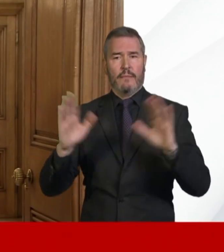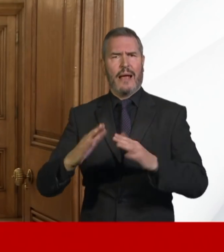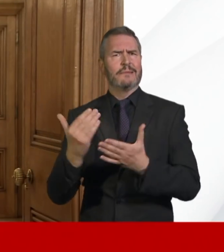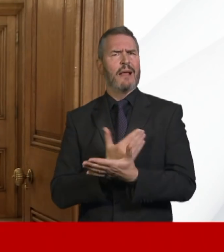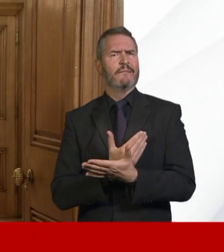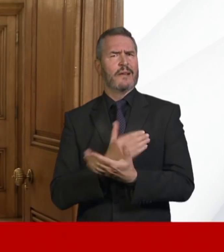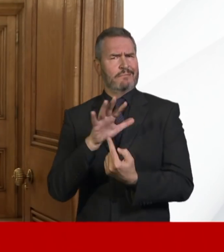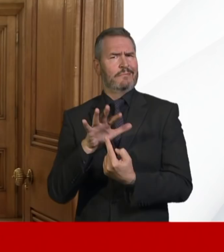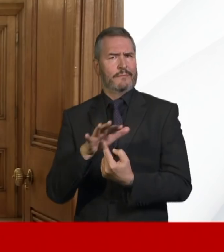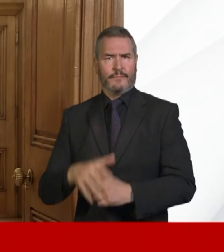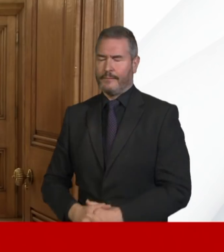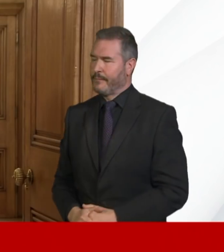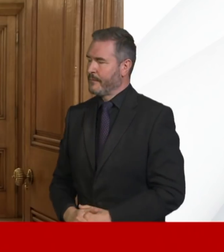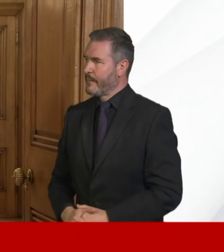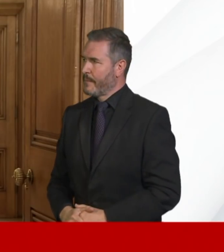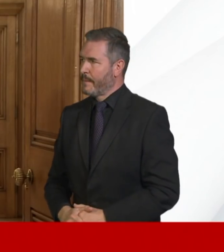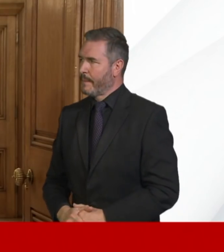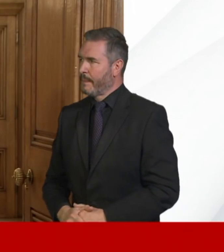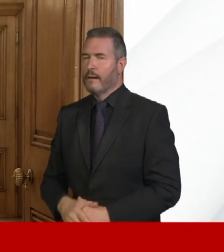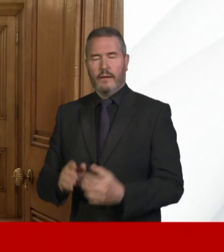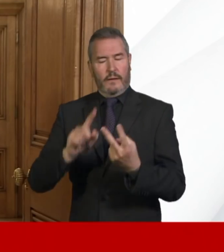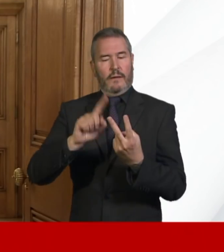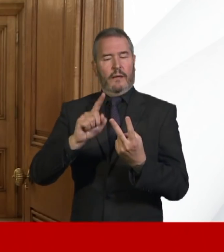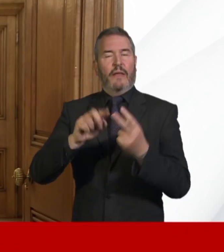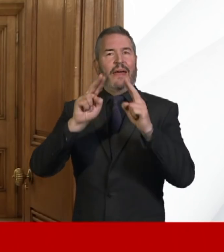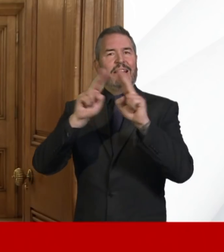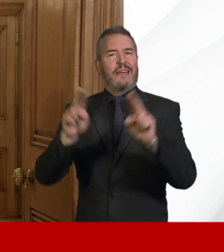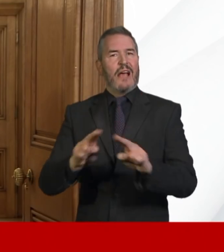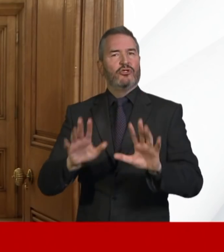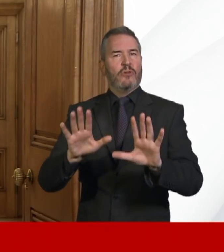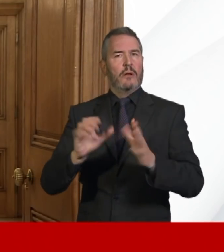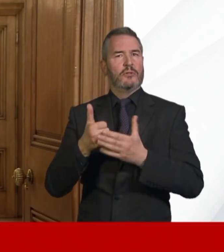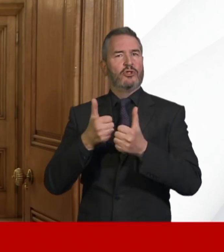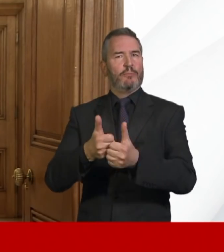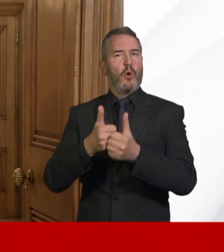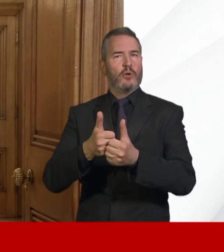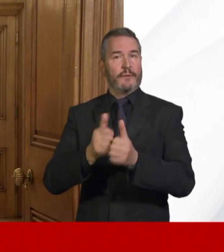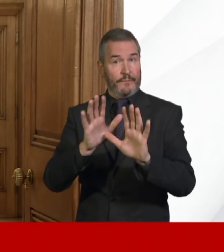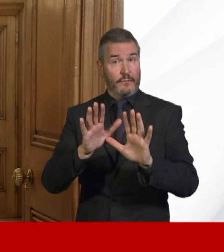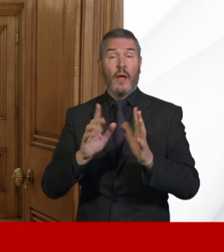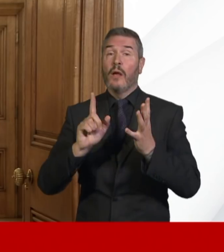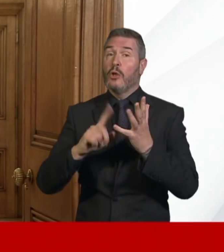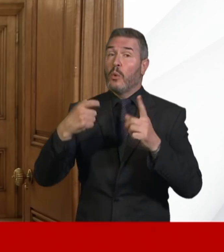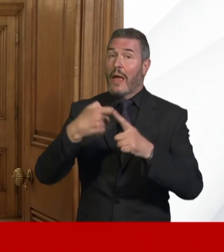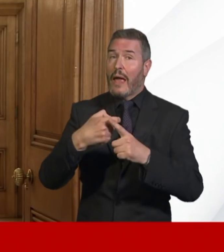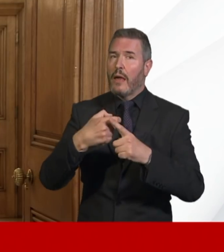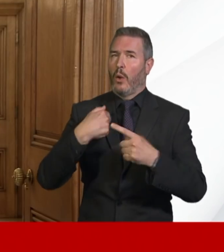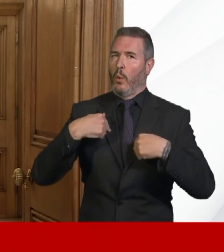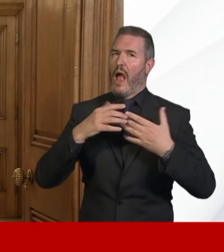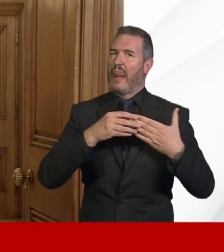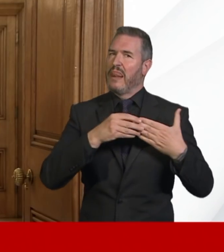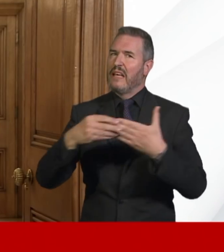to the UK. With respect to the international picture more generally, well, the UK is leading the international